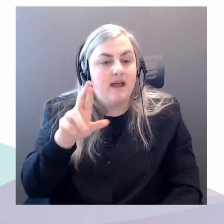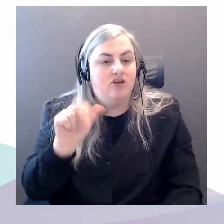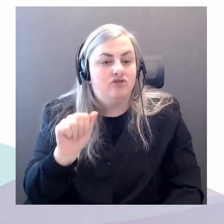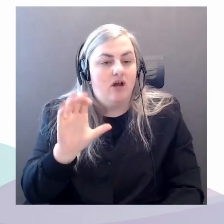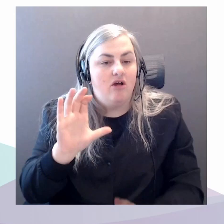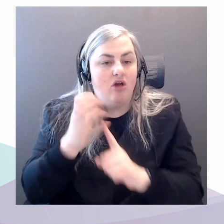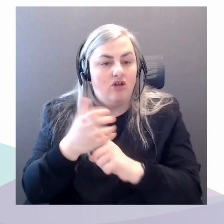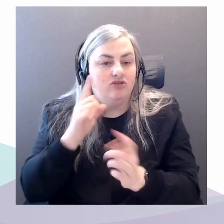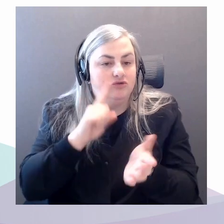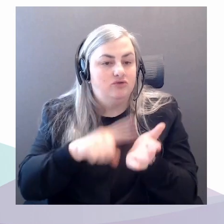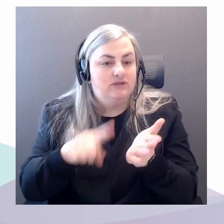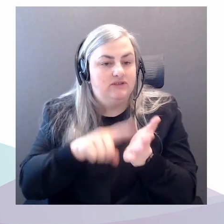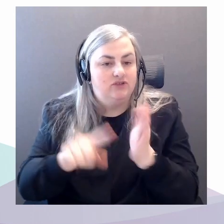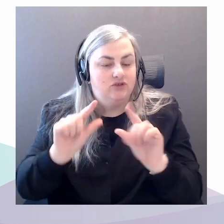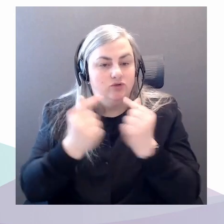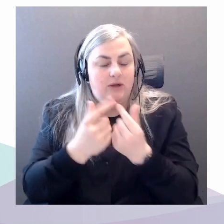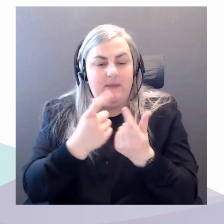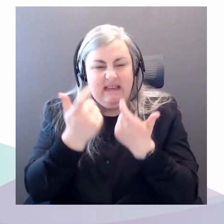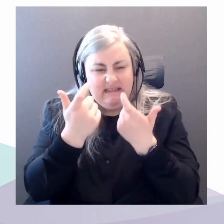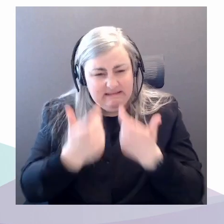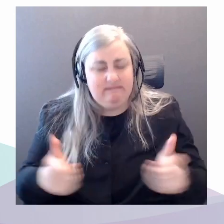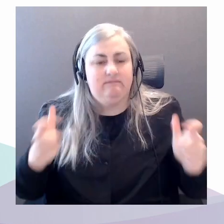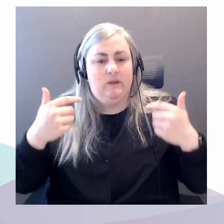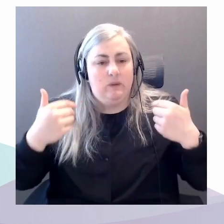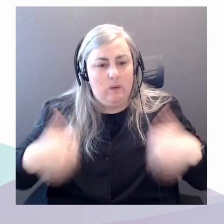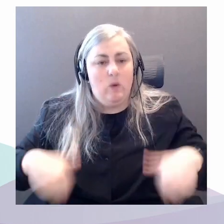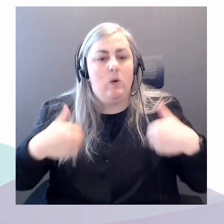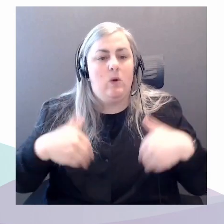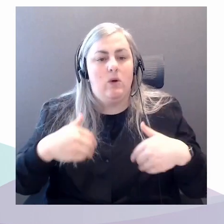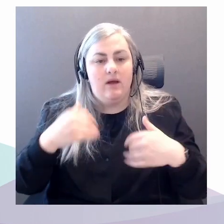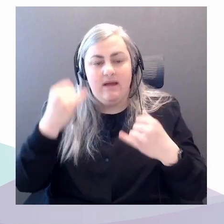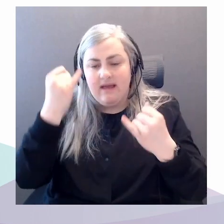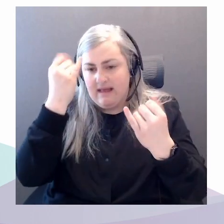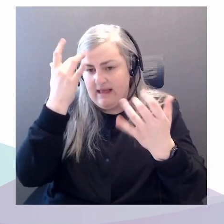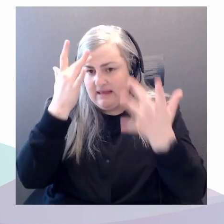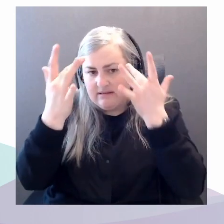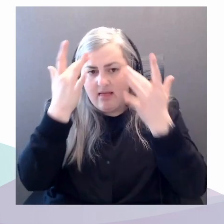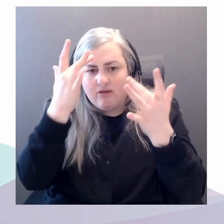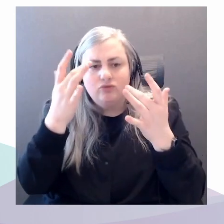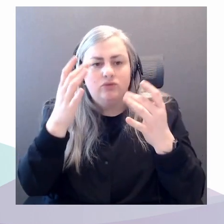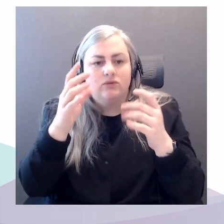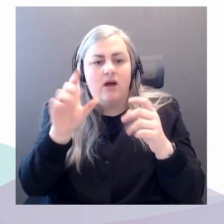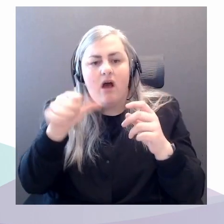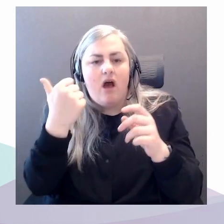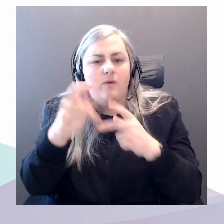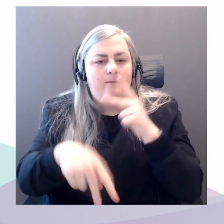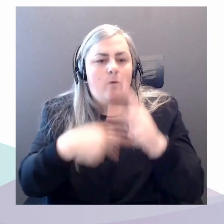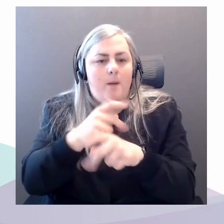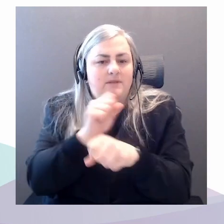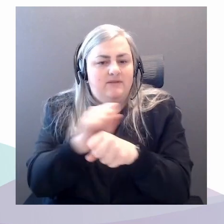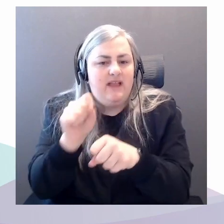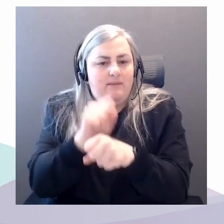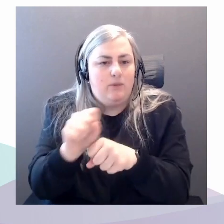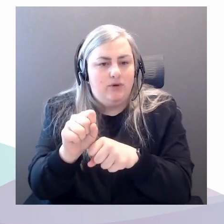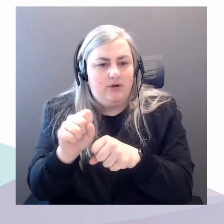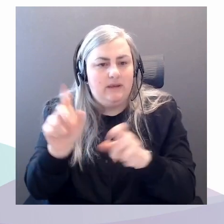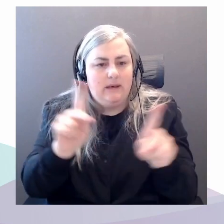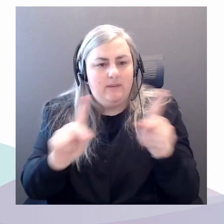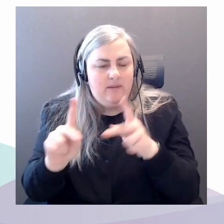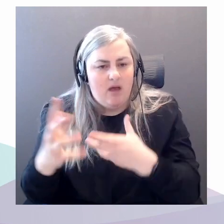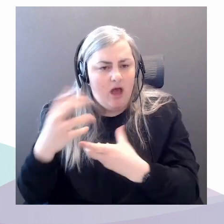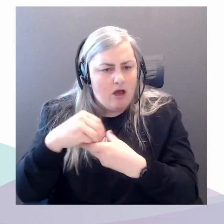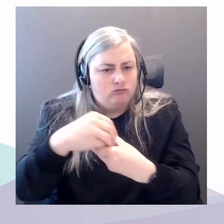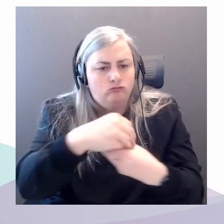enormous amounts of intellectual and other forms of labor that have gone into. Making all the discoveries